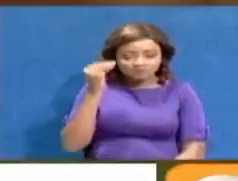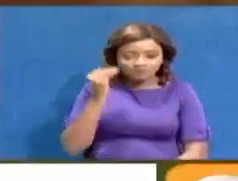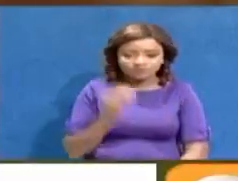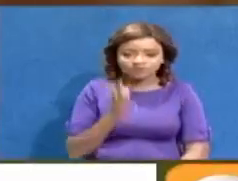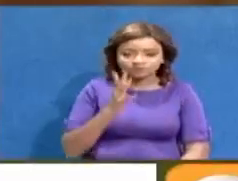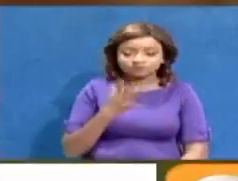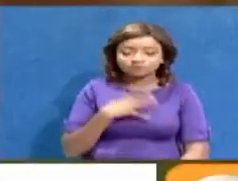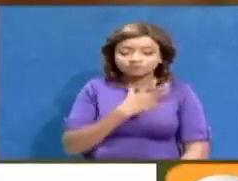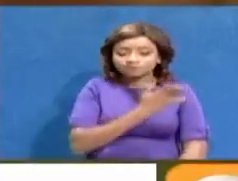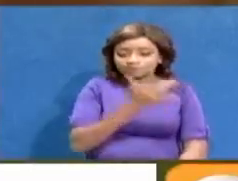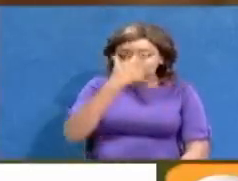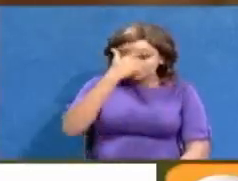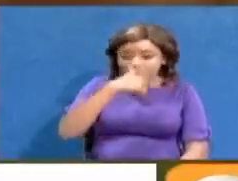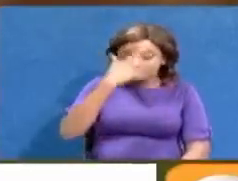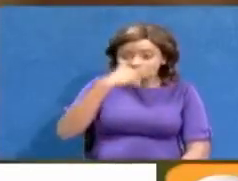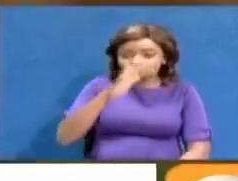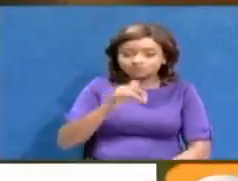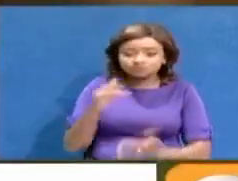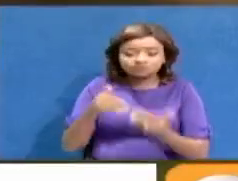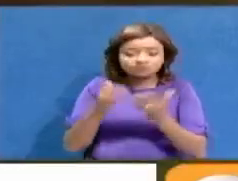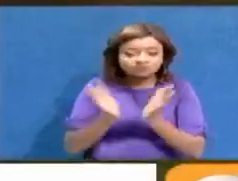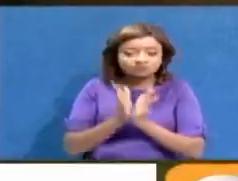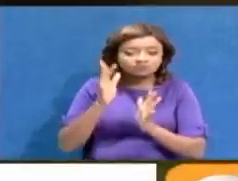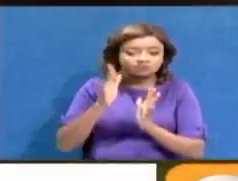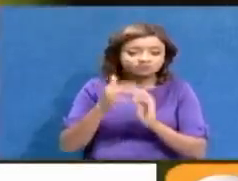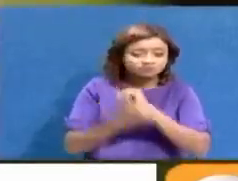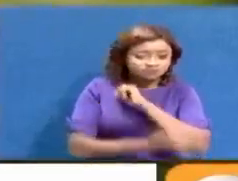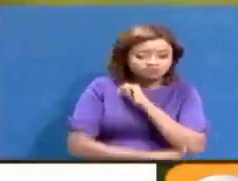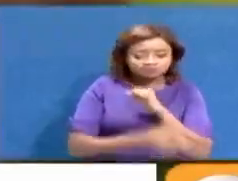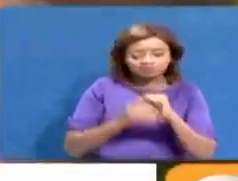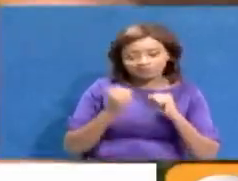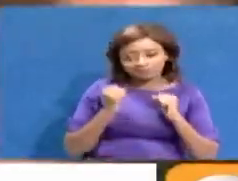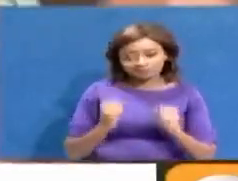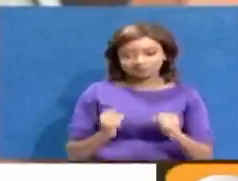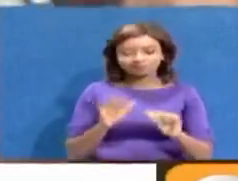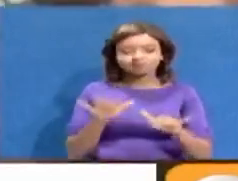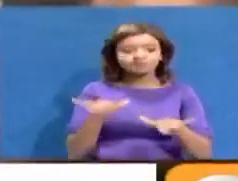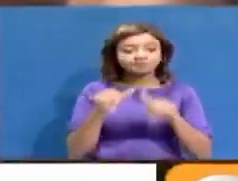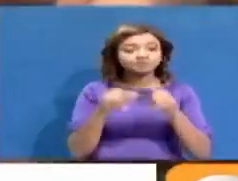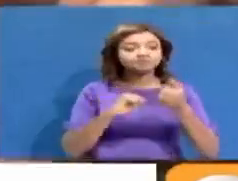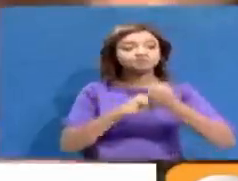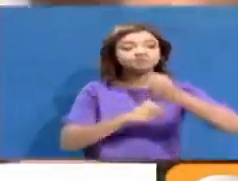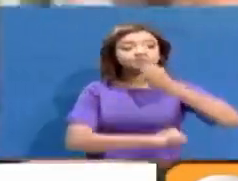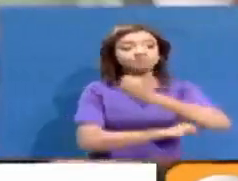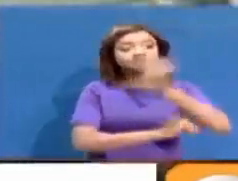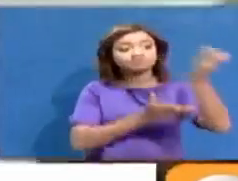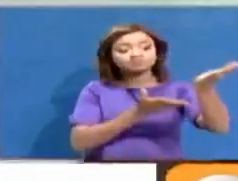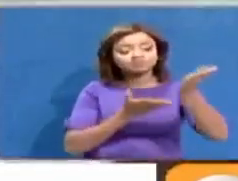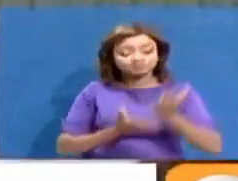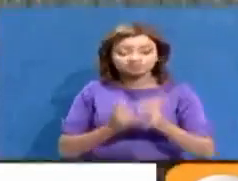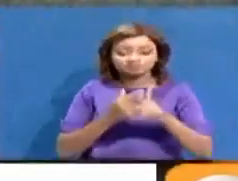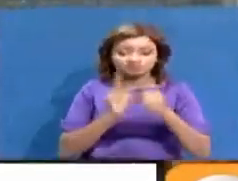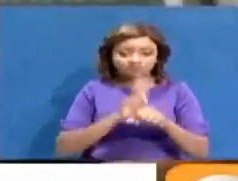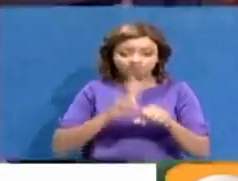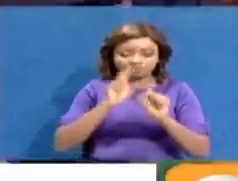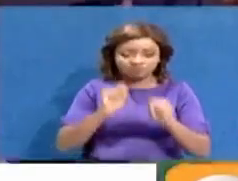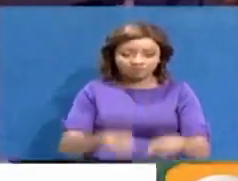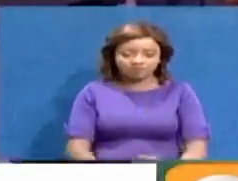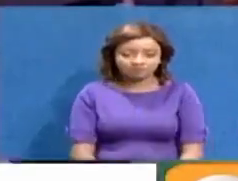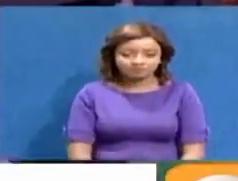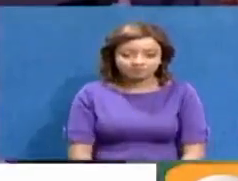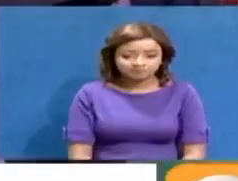and visually impaired learners from low-income backgrounds have to rely on well-wishers to donate these devices to them.